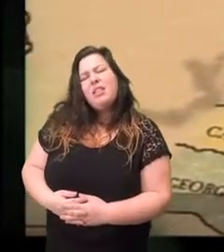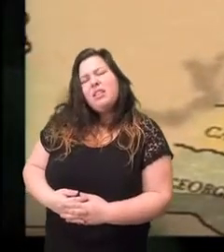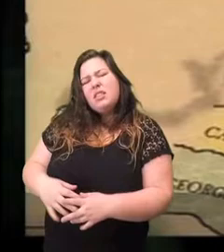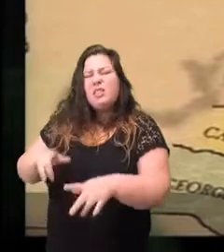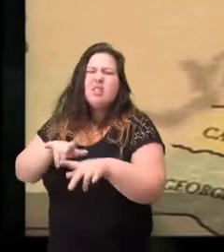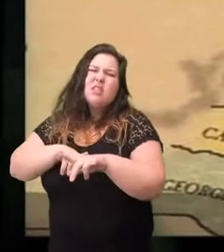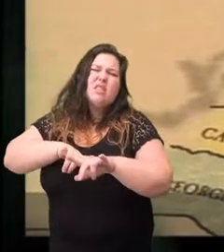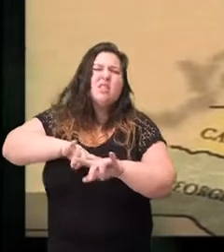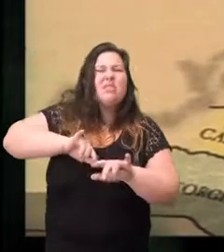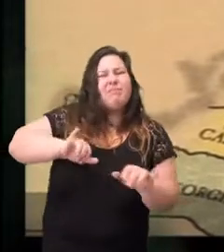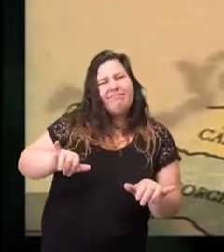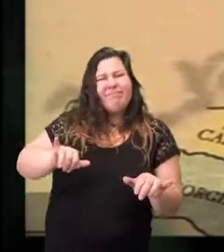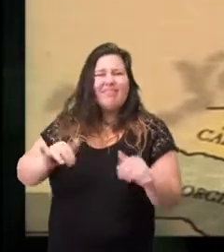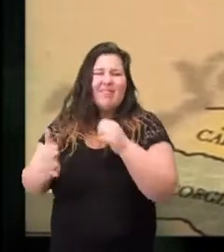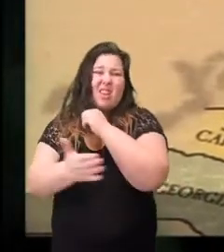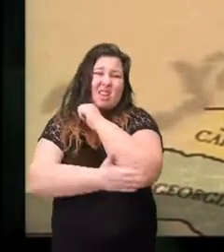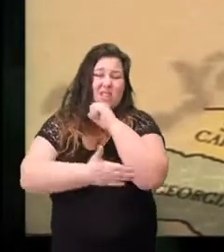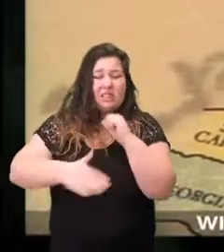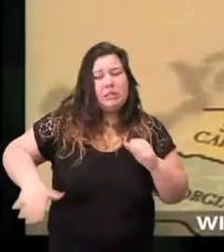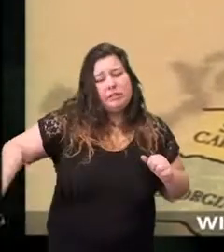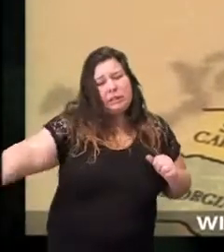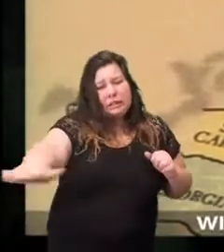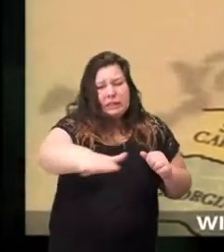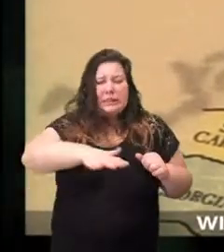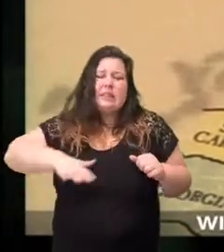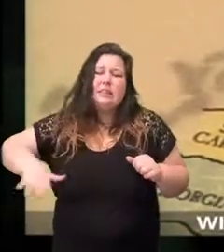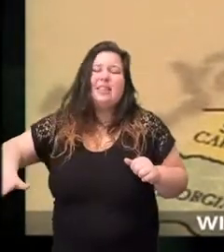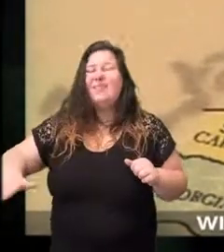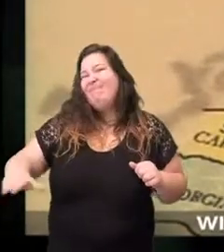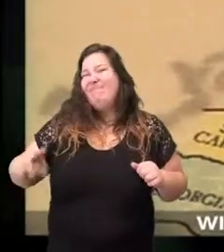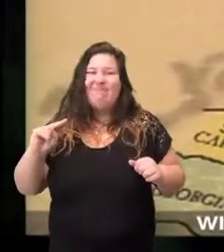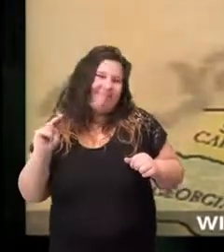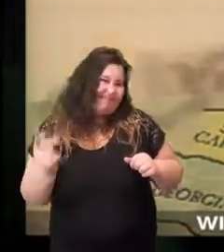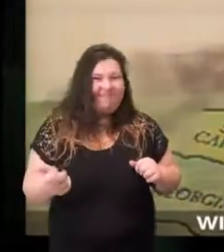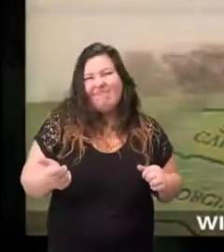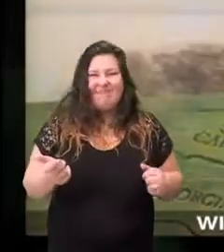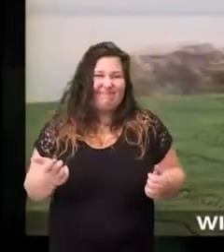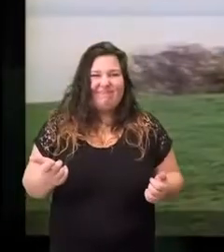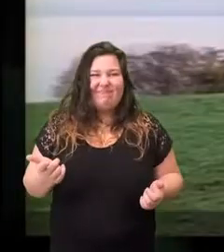but during this time all is not well with the country as a whole